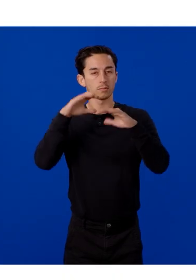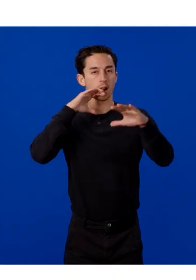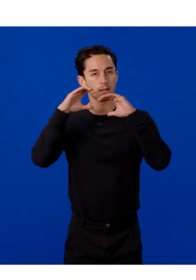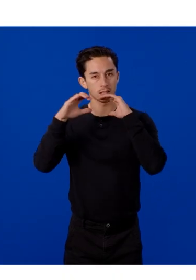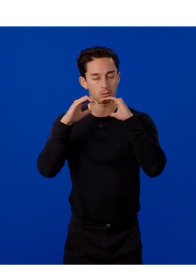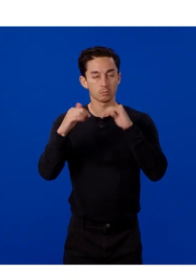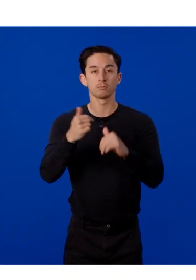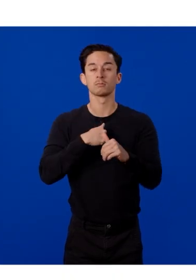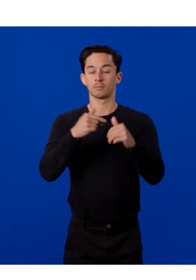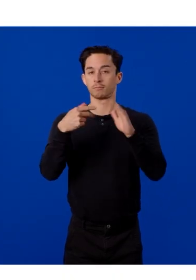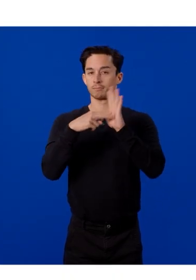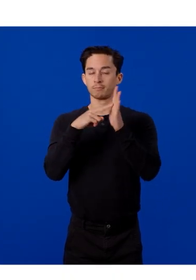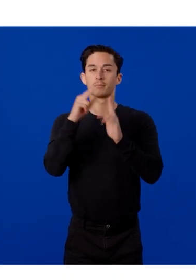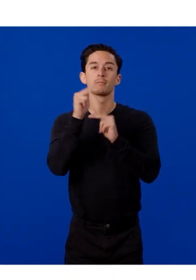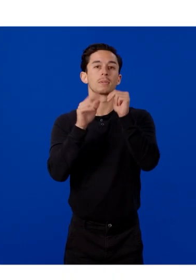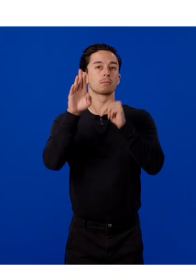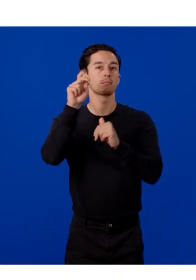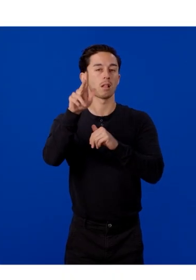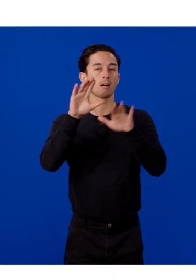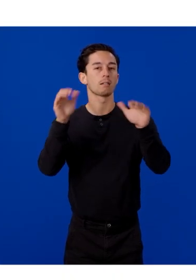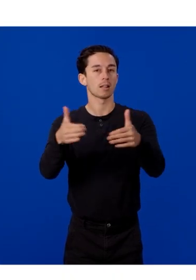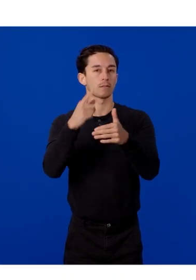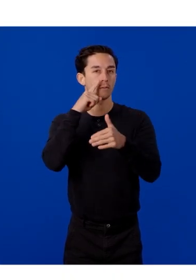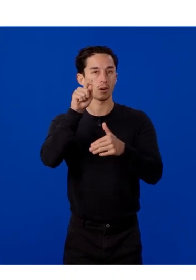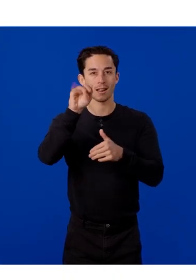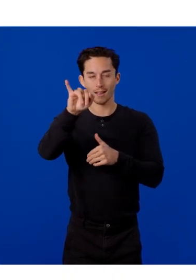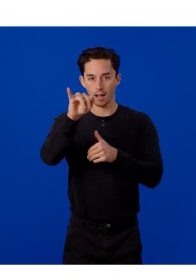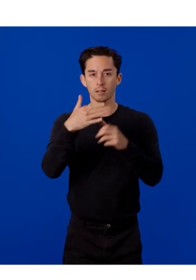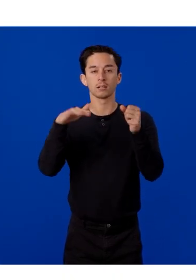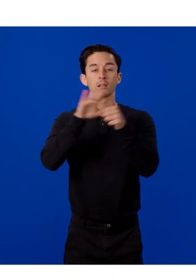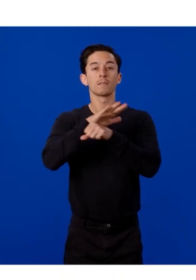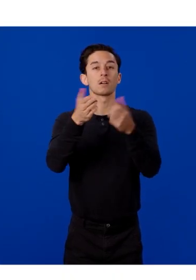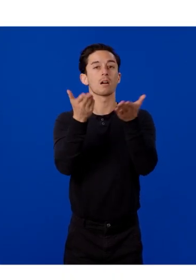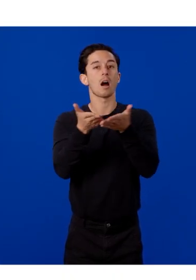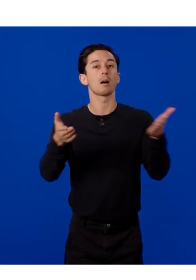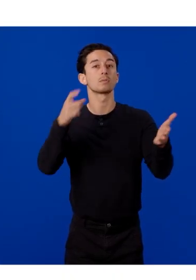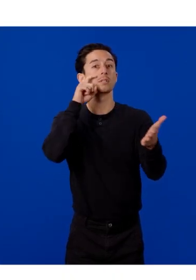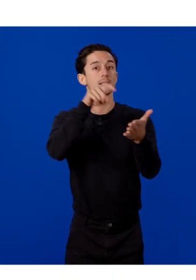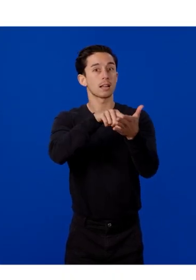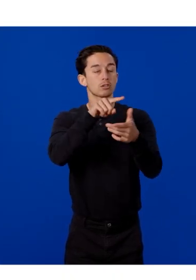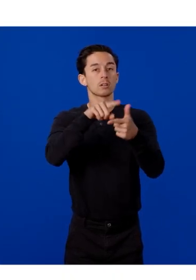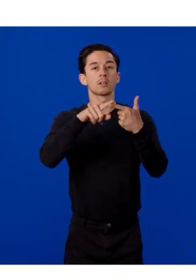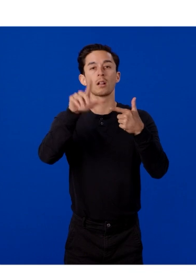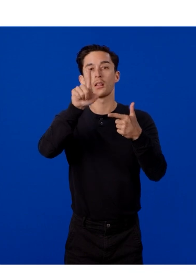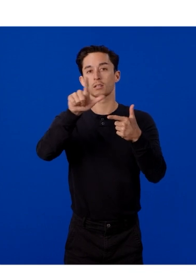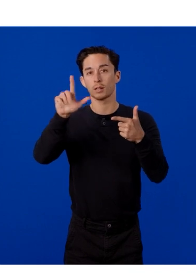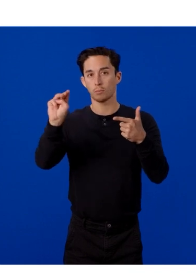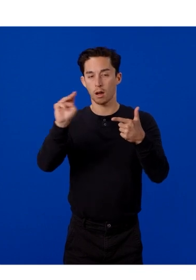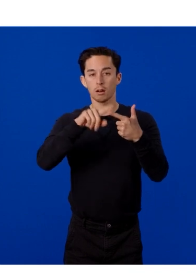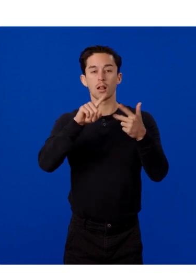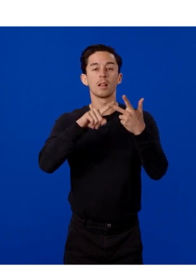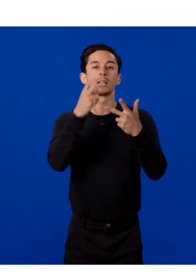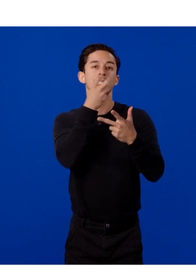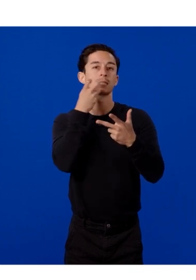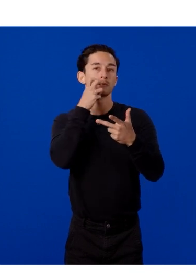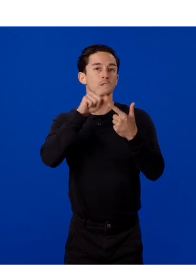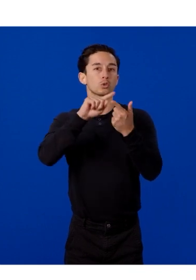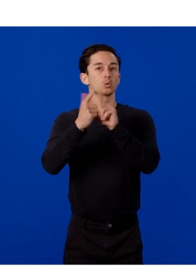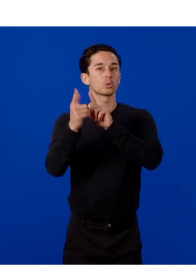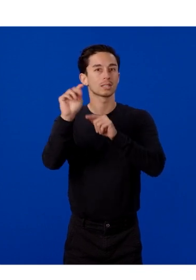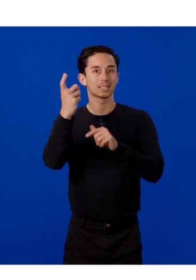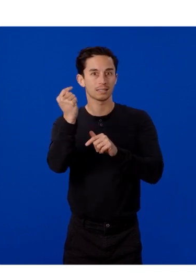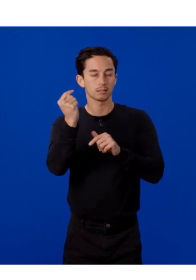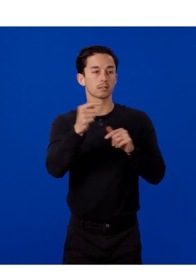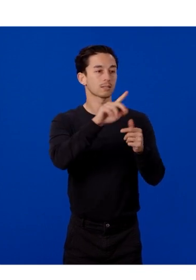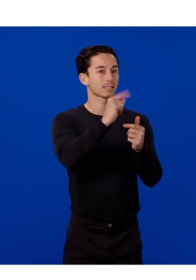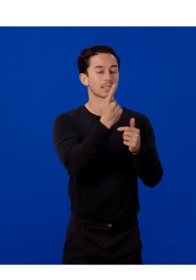talking about the building blocks collection for AI, covering object detection, large language models, speech-to-text, and text-to